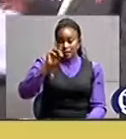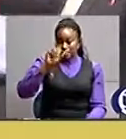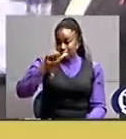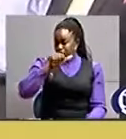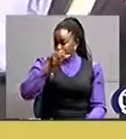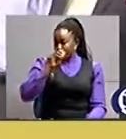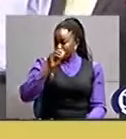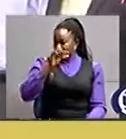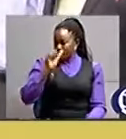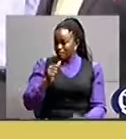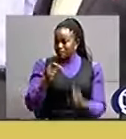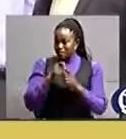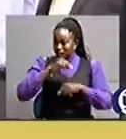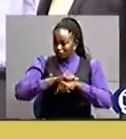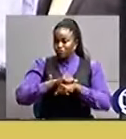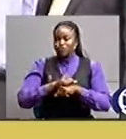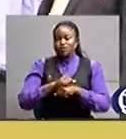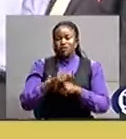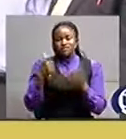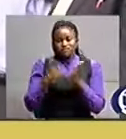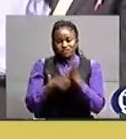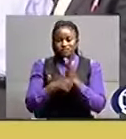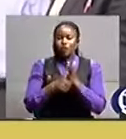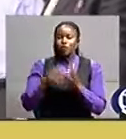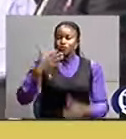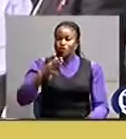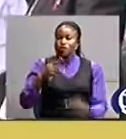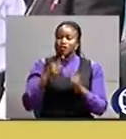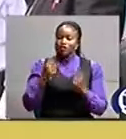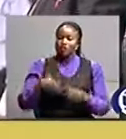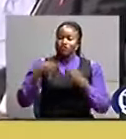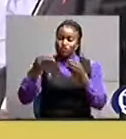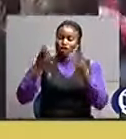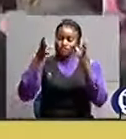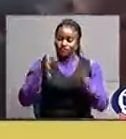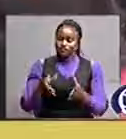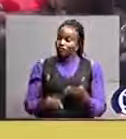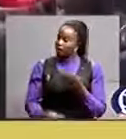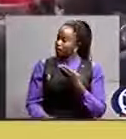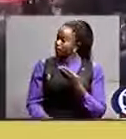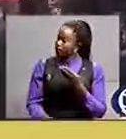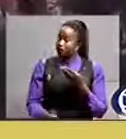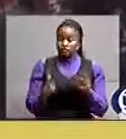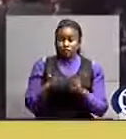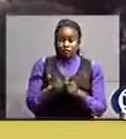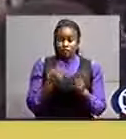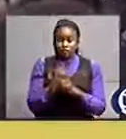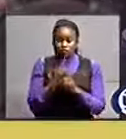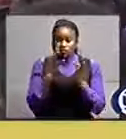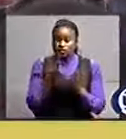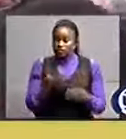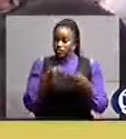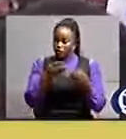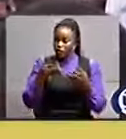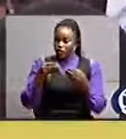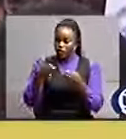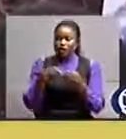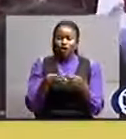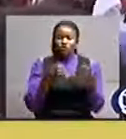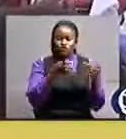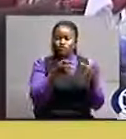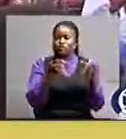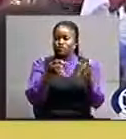sbc operational manager dr hamere officially the handover of assorted items to different groups in